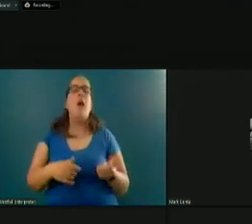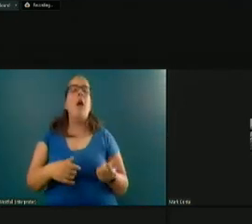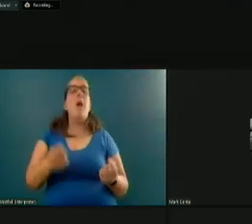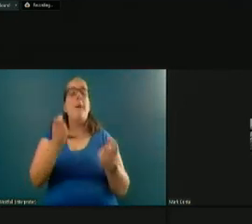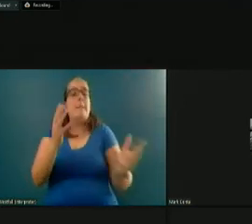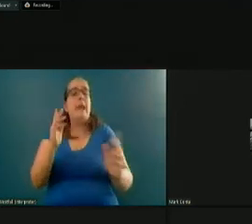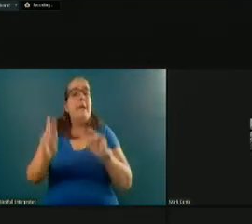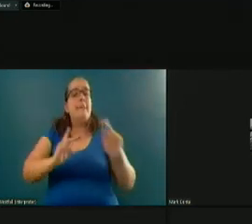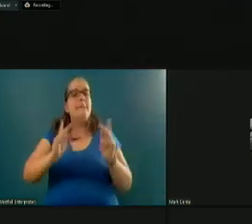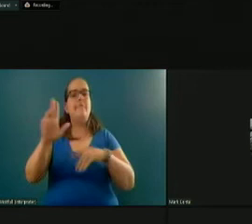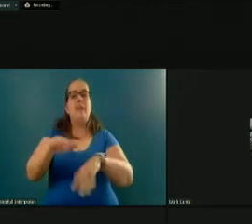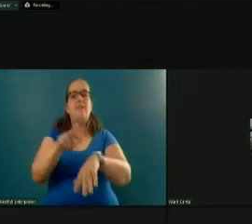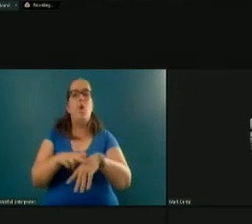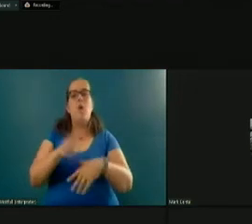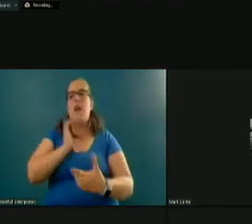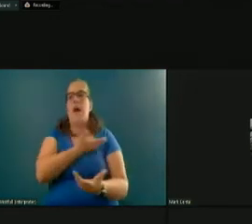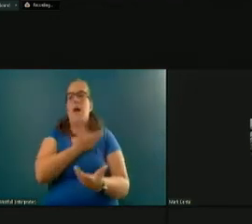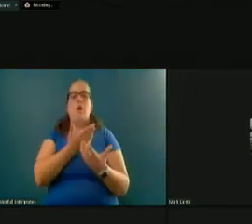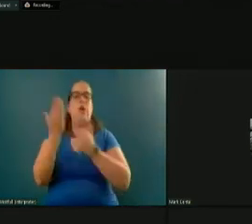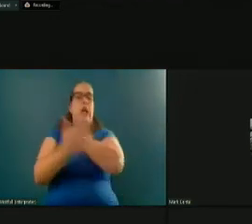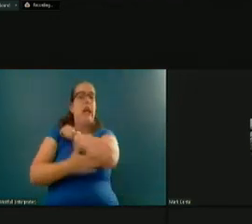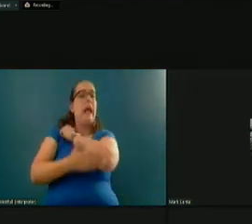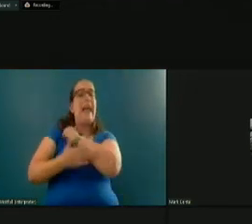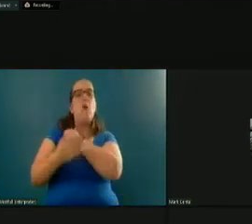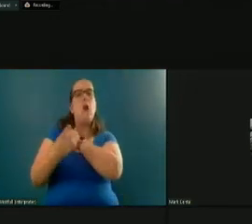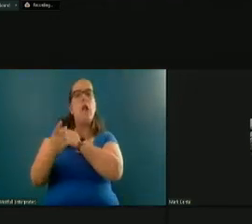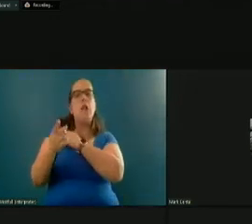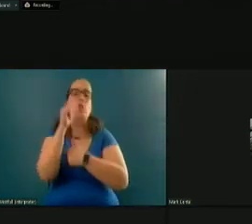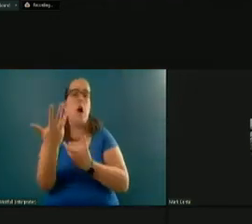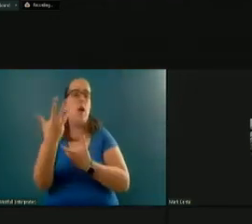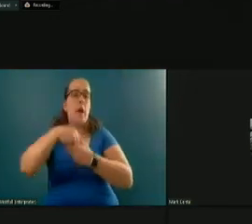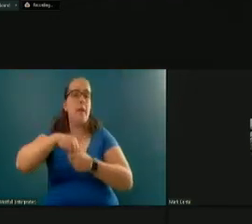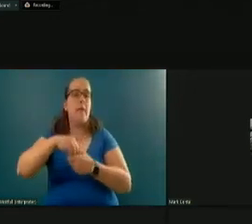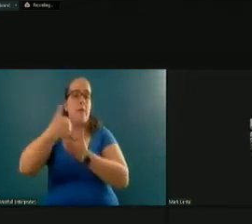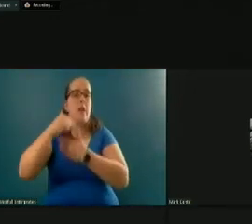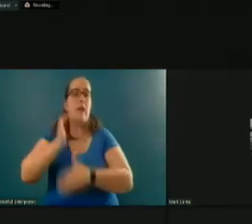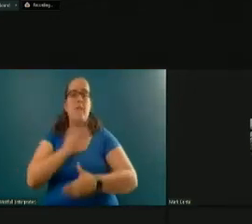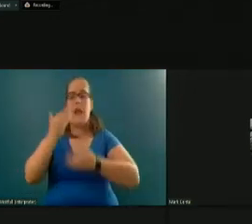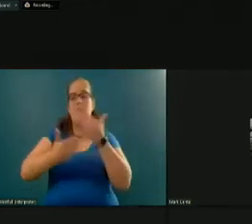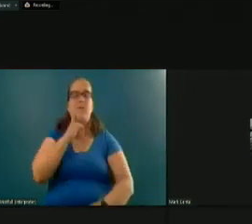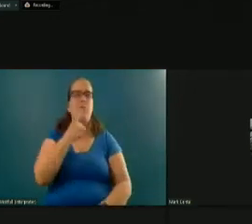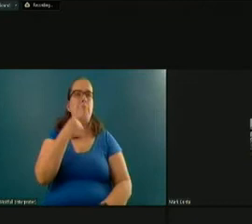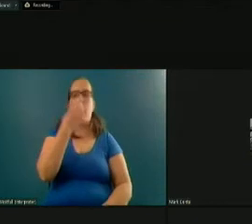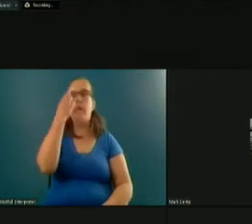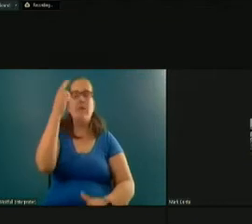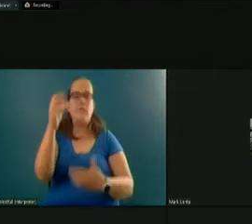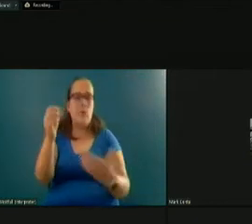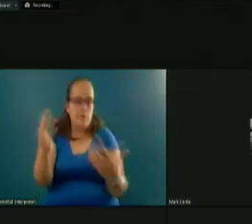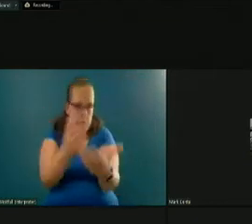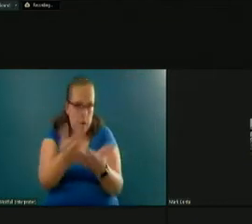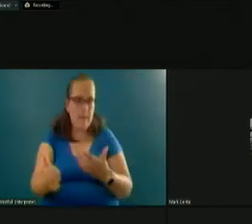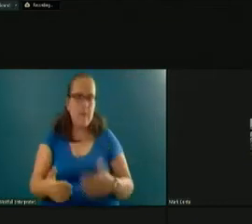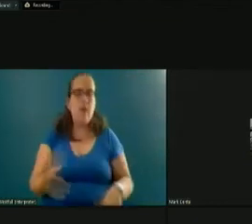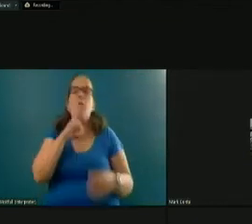people, of course, in our county that do not participate in our processes for one reason or another. And it is so